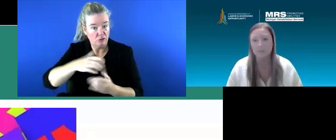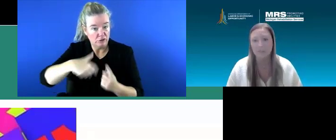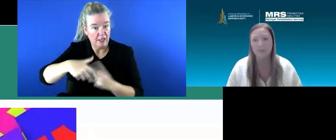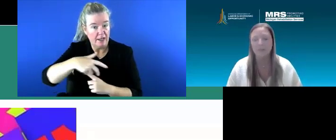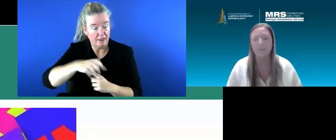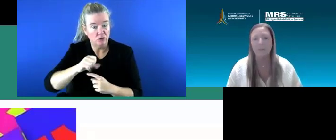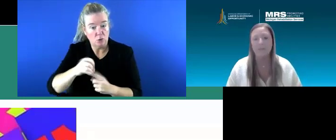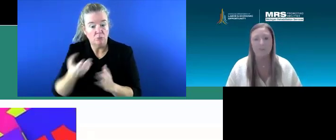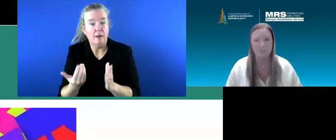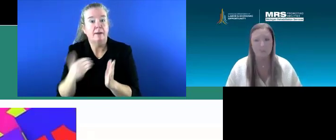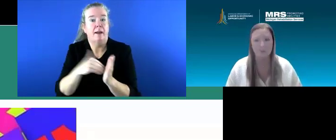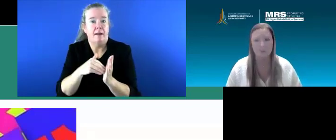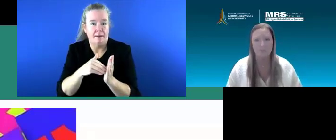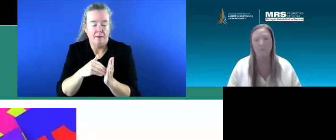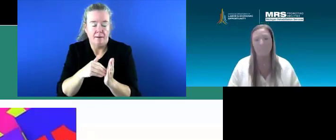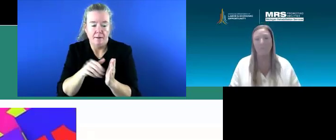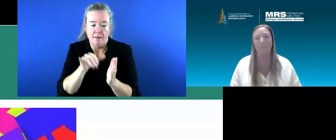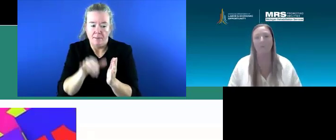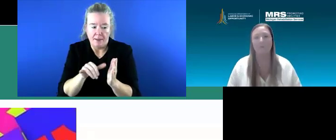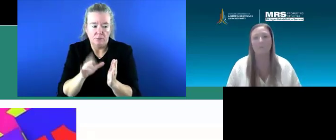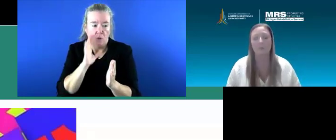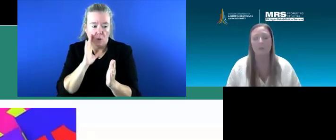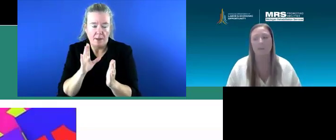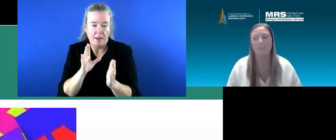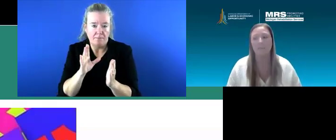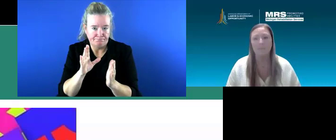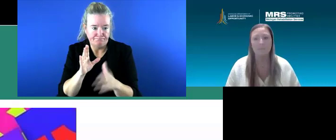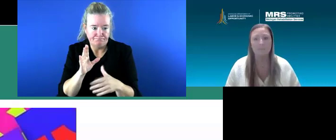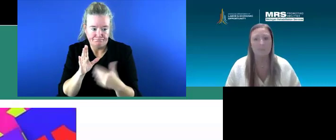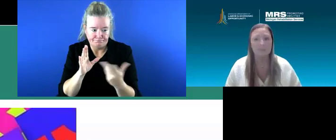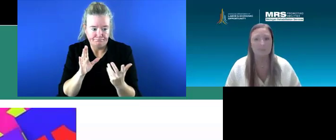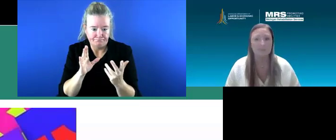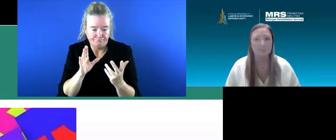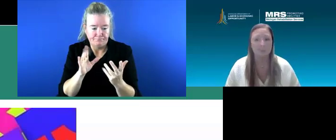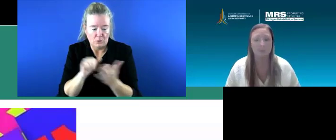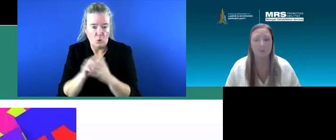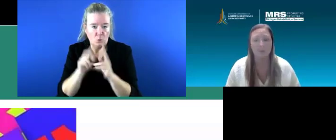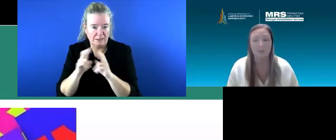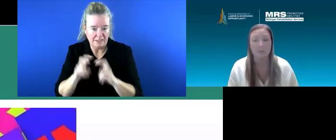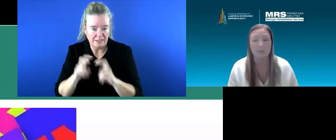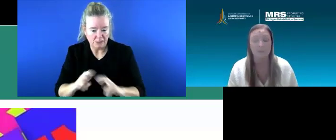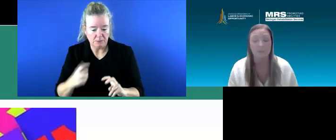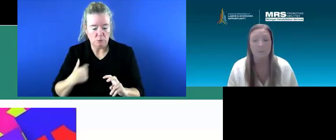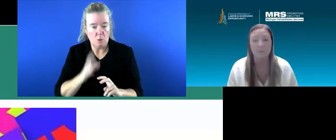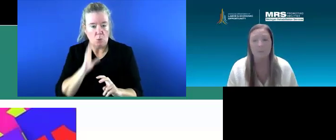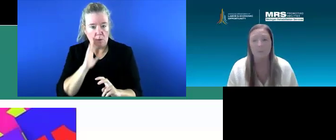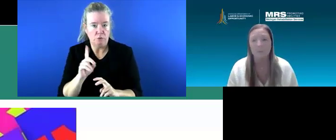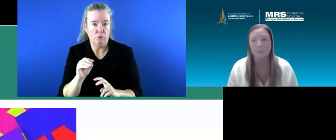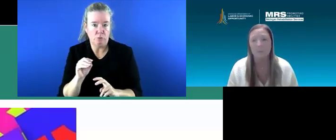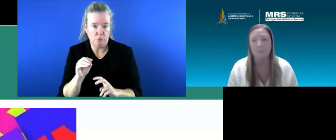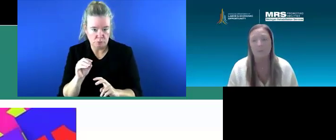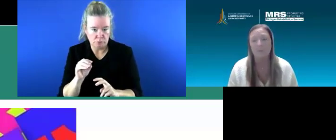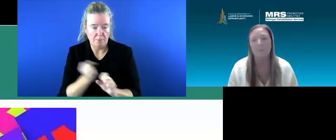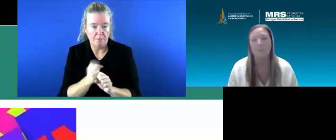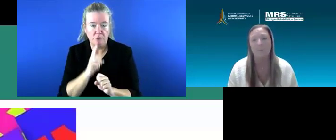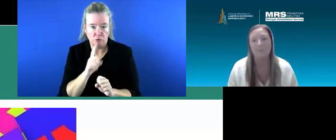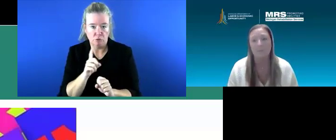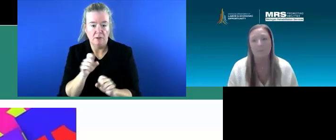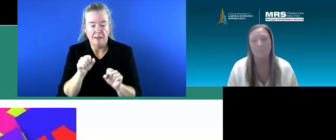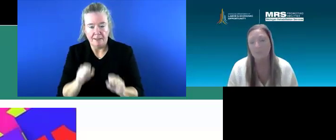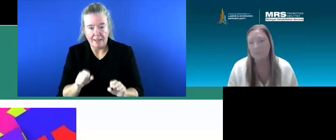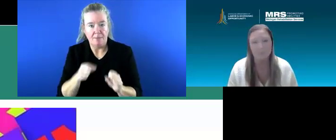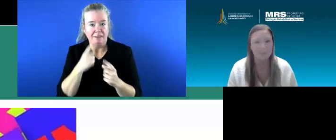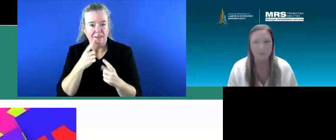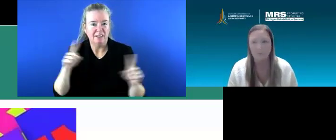So again, it's, you know, there's going to be those, um, those assessments that we are going to do to make sure that they can be